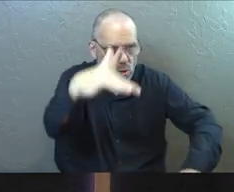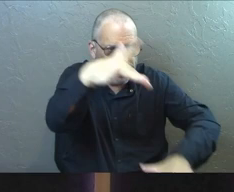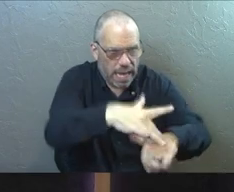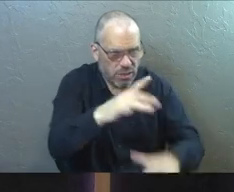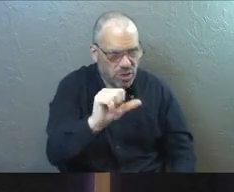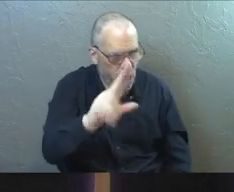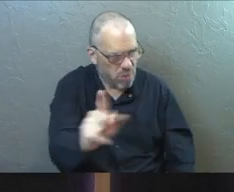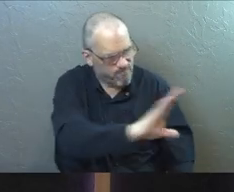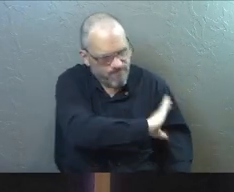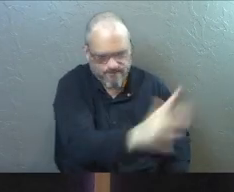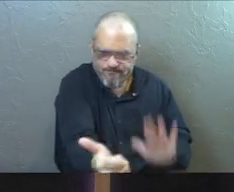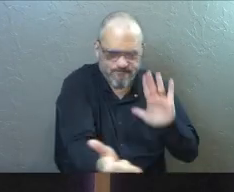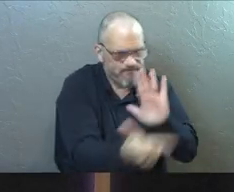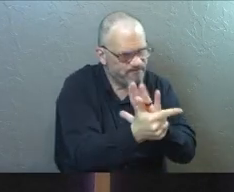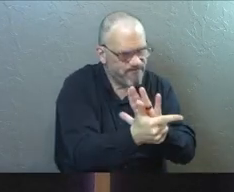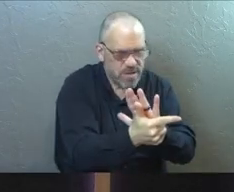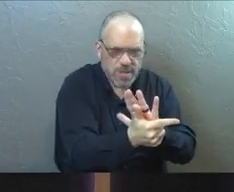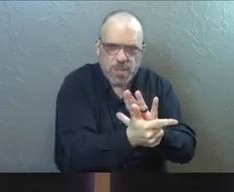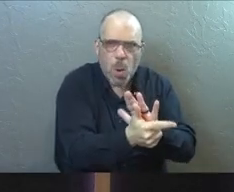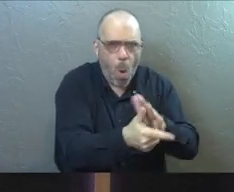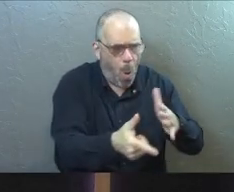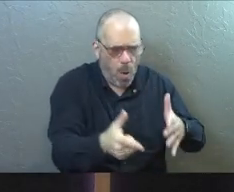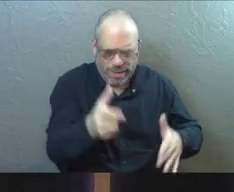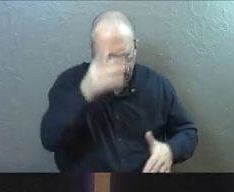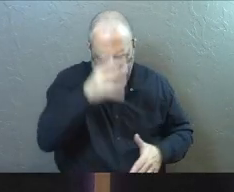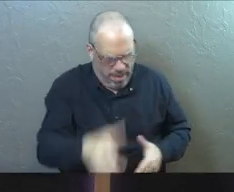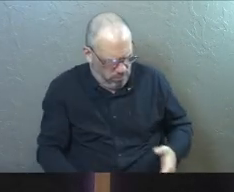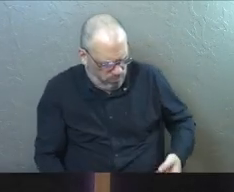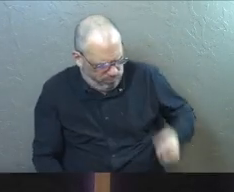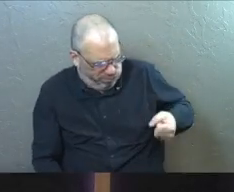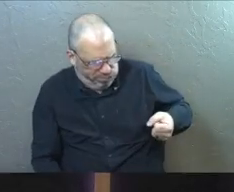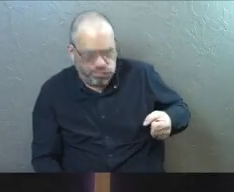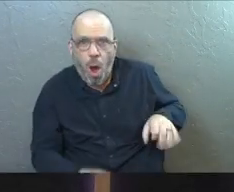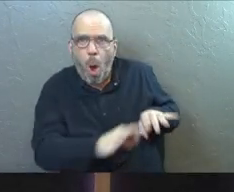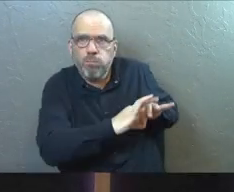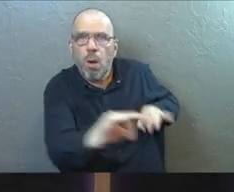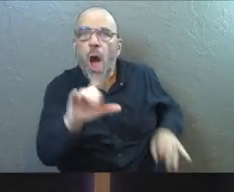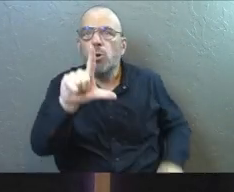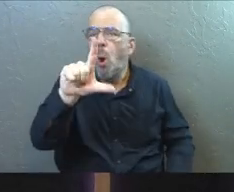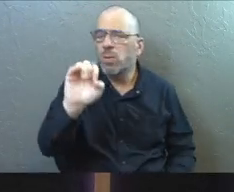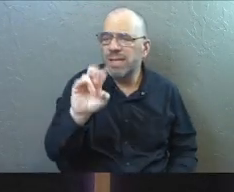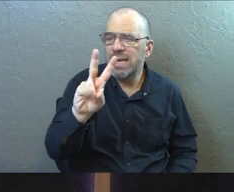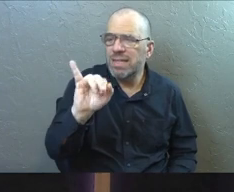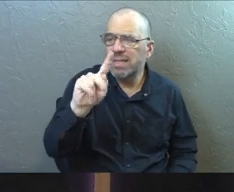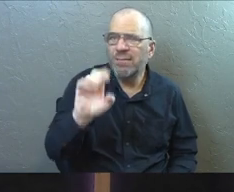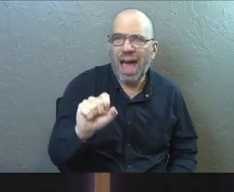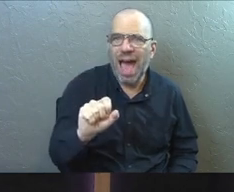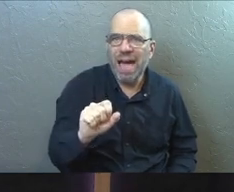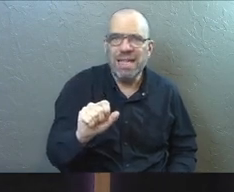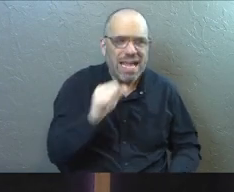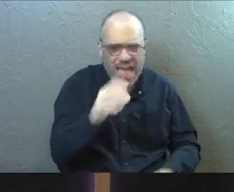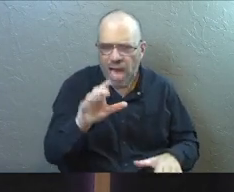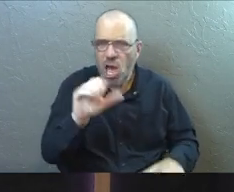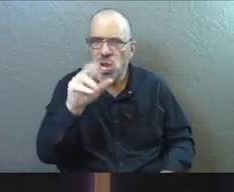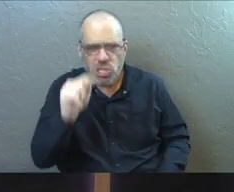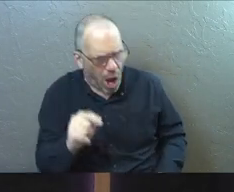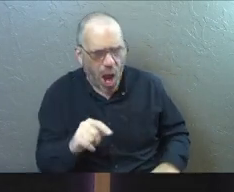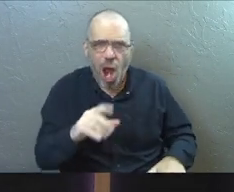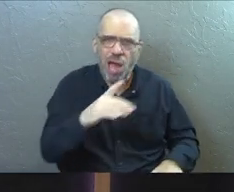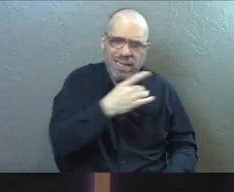can touch it. And it's got to be carried with these special poles and only the Levites can be involved and never on a cart.